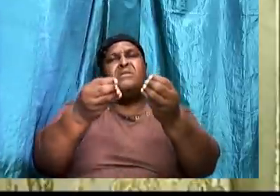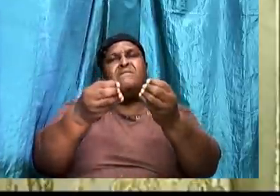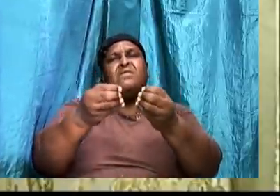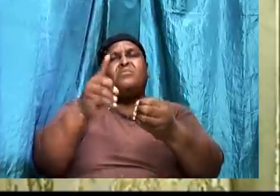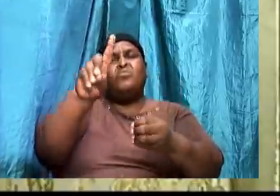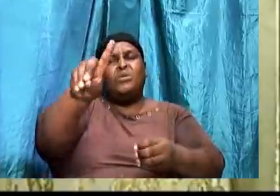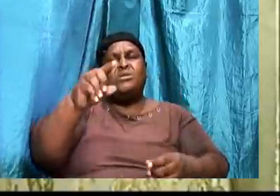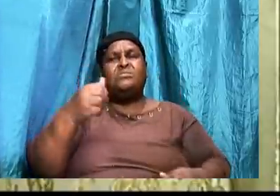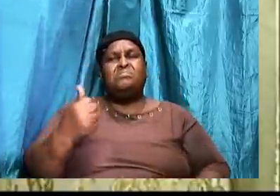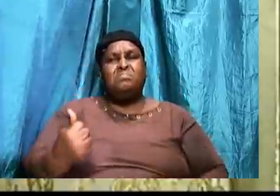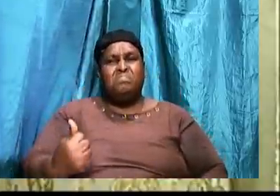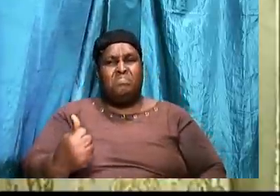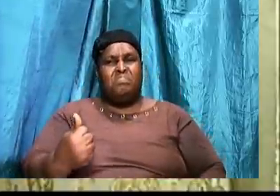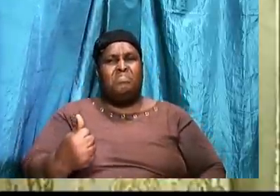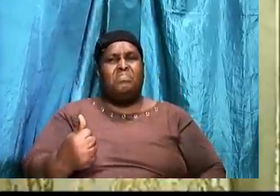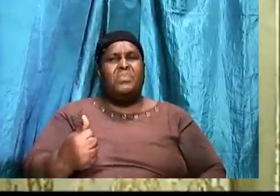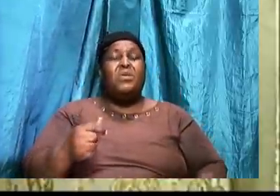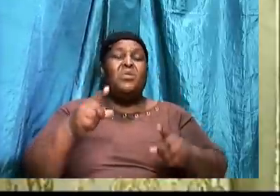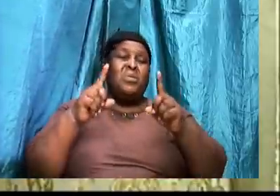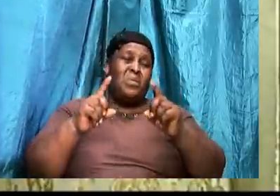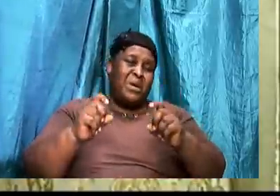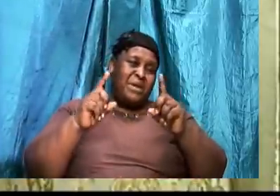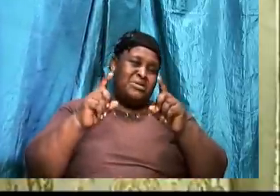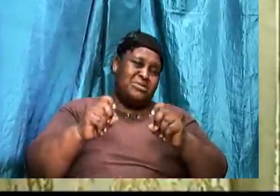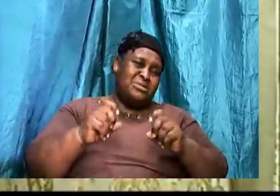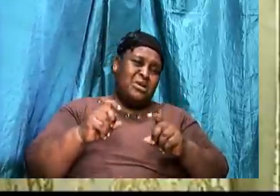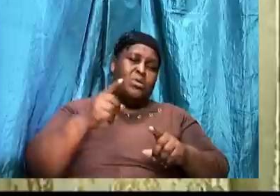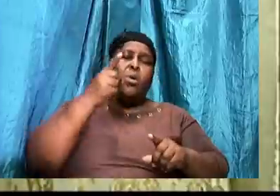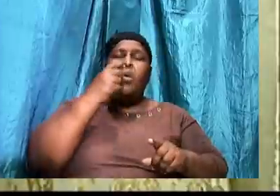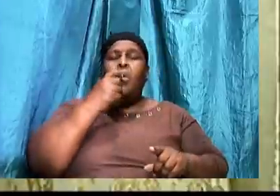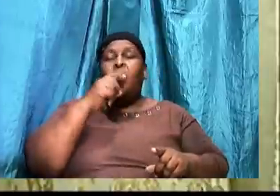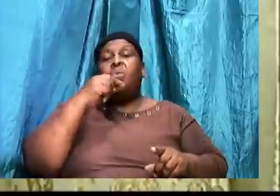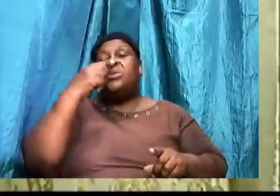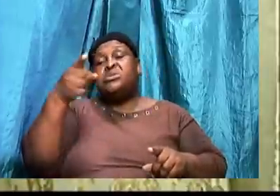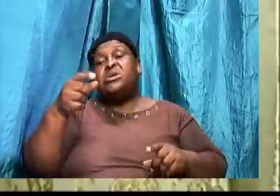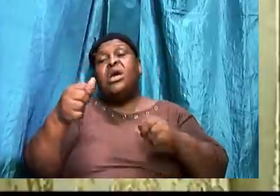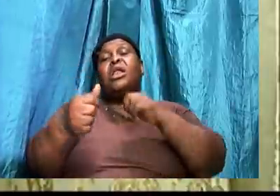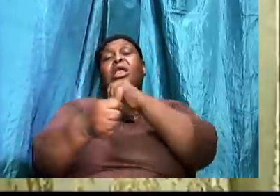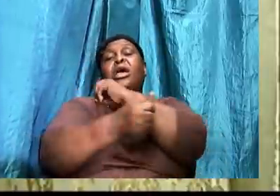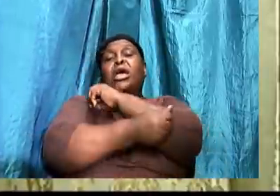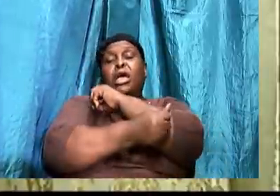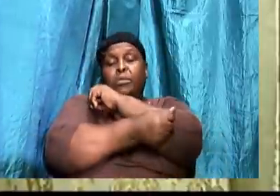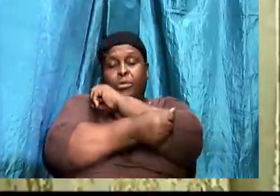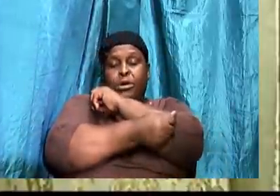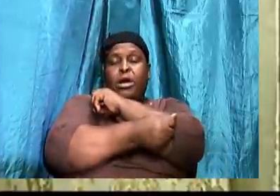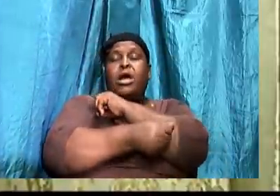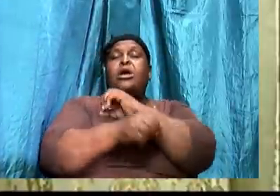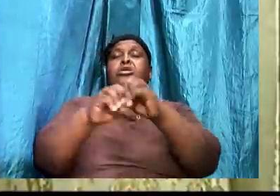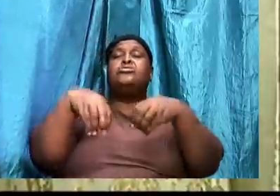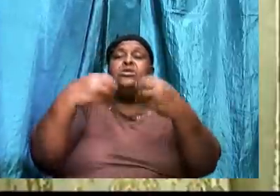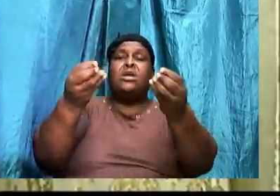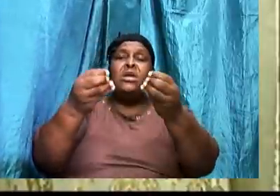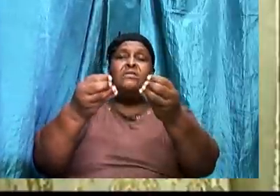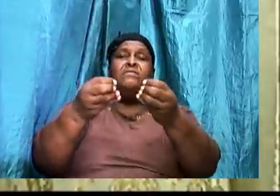to ask us tonight. Is who told Abraham. To give Melchizedek. Tide.